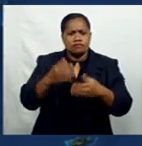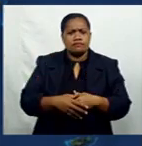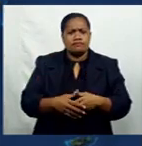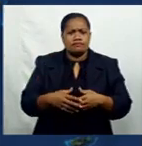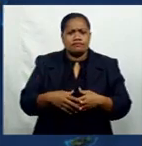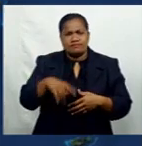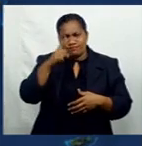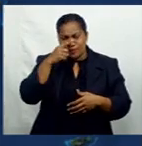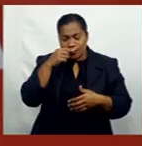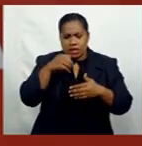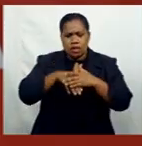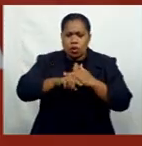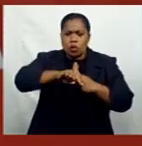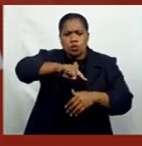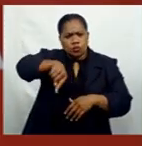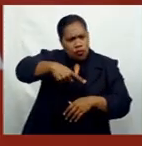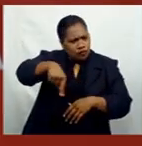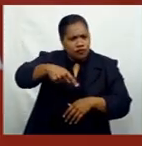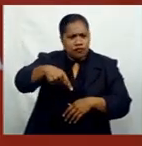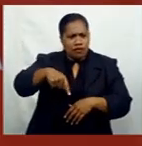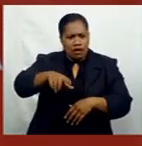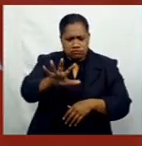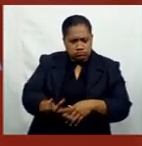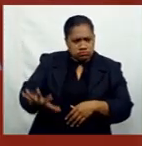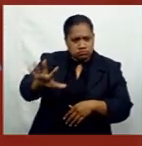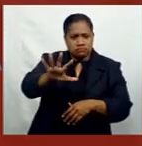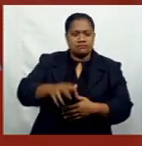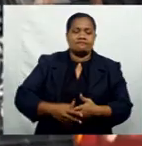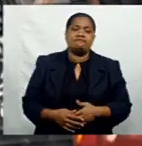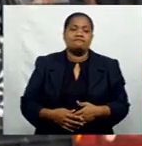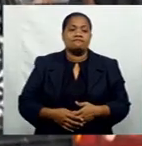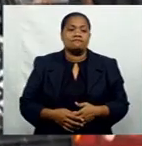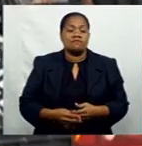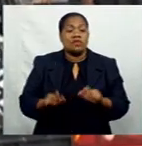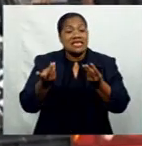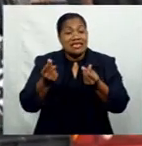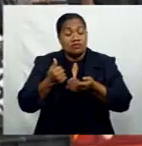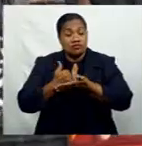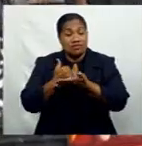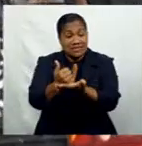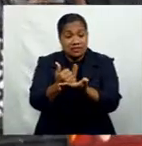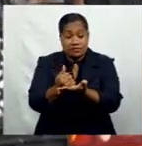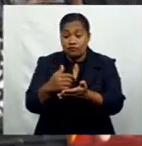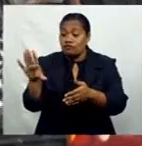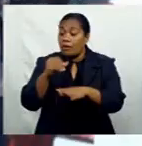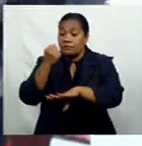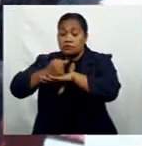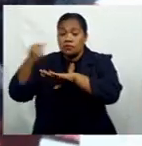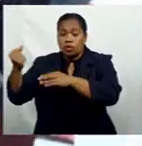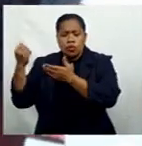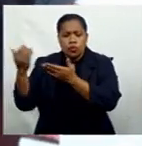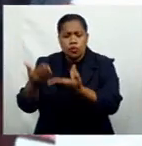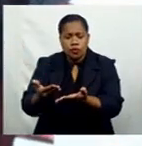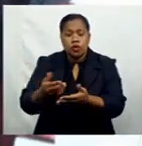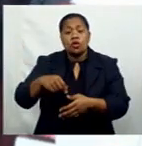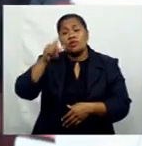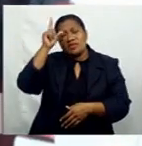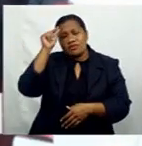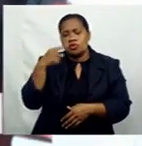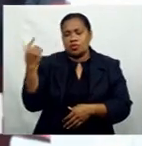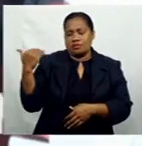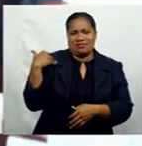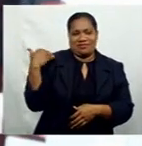the Suva area. The cash assistance by the government is meant to provide relief to Fijians affected by the pandemic.